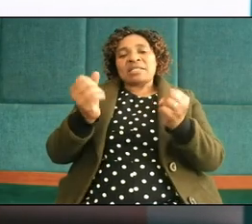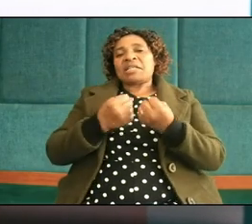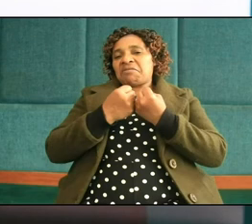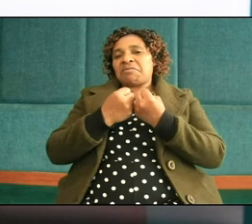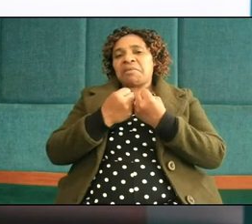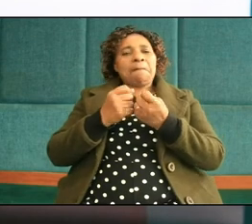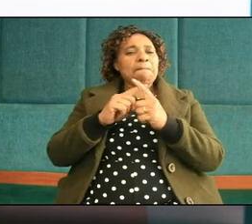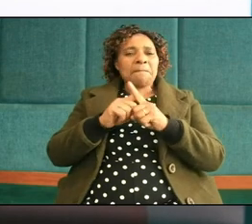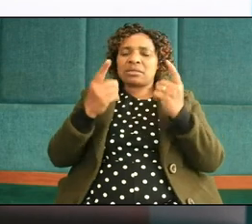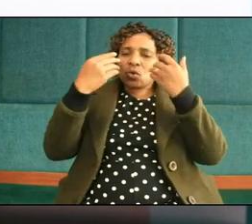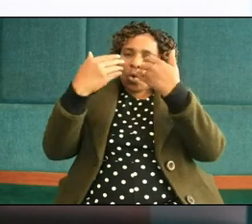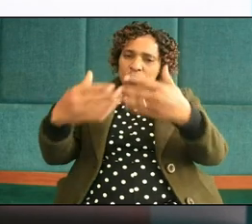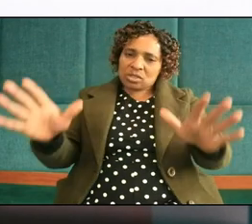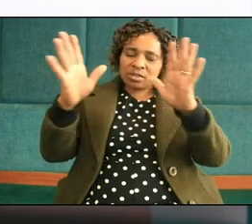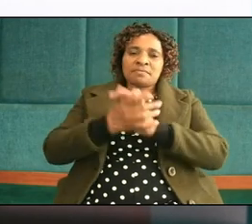but they are not